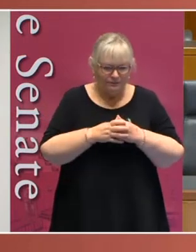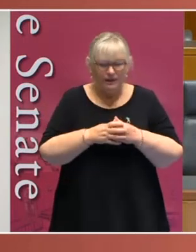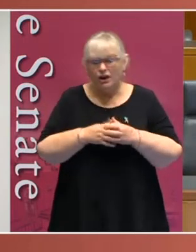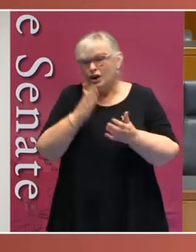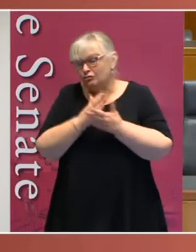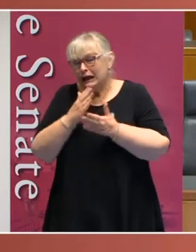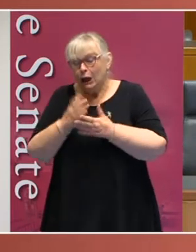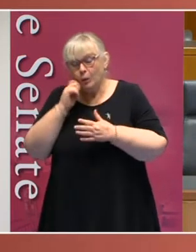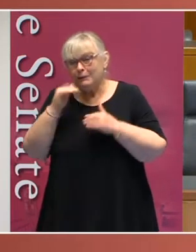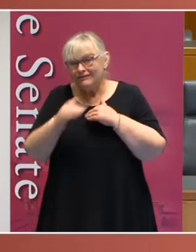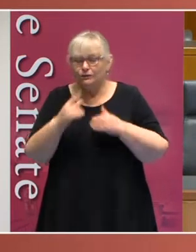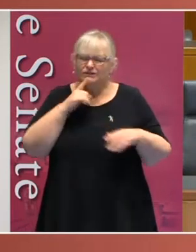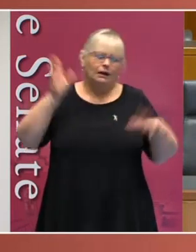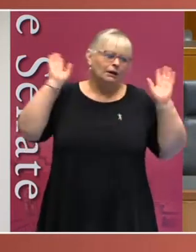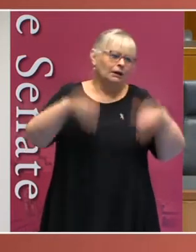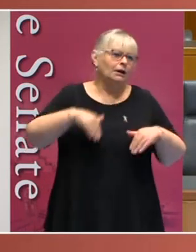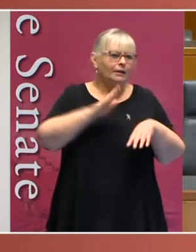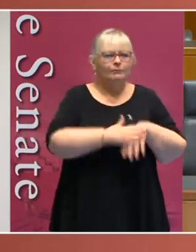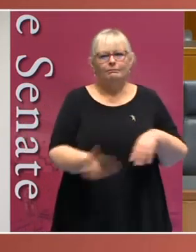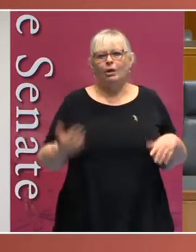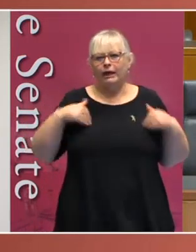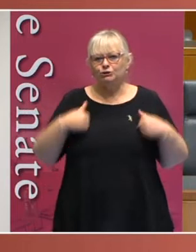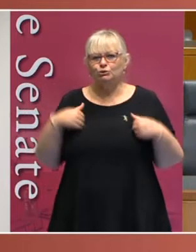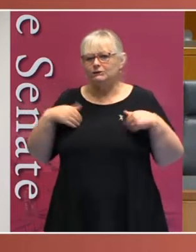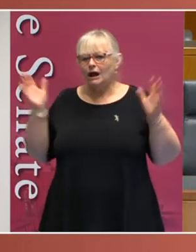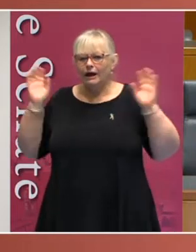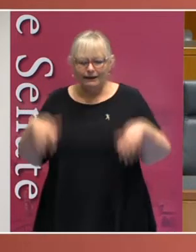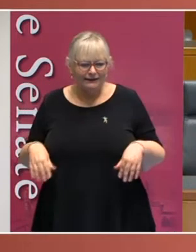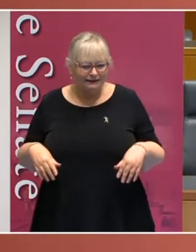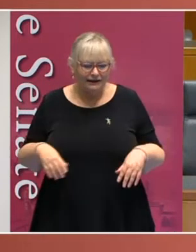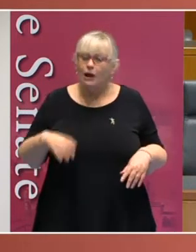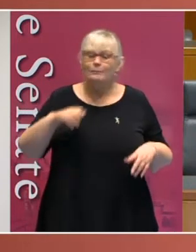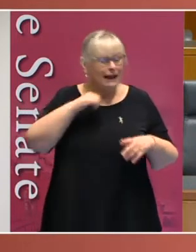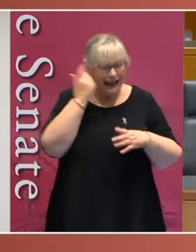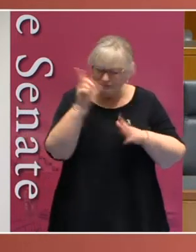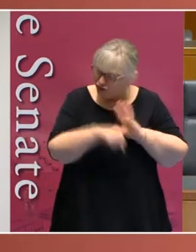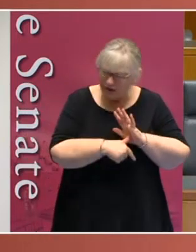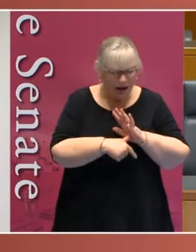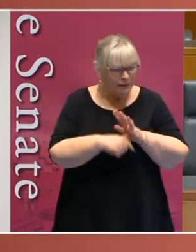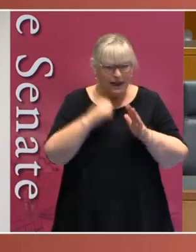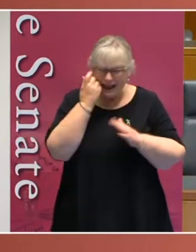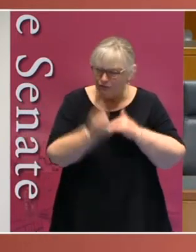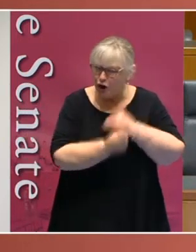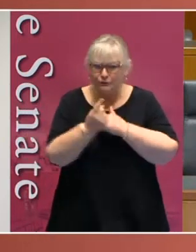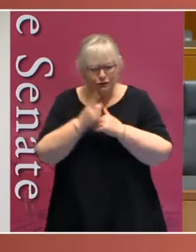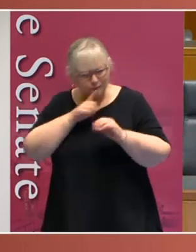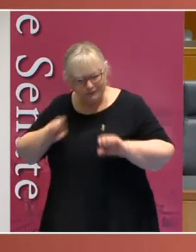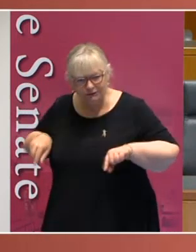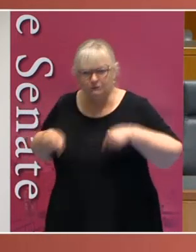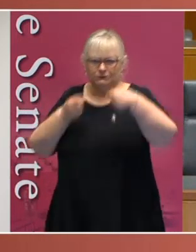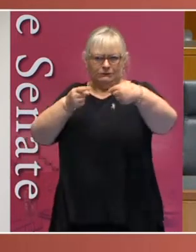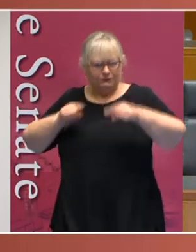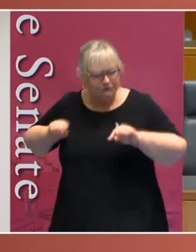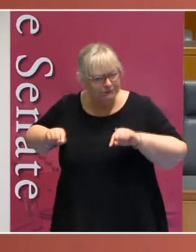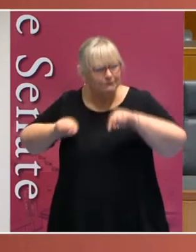to say we're too tired and we can't go on. At every single opportunity the disability community